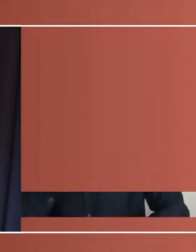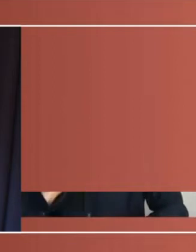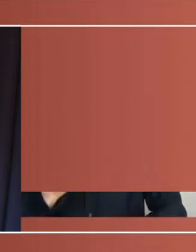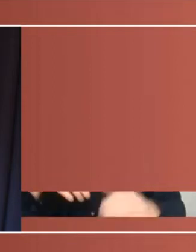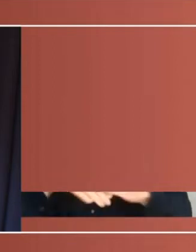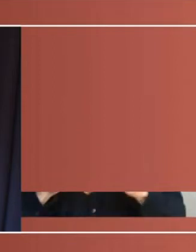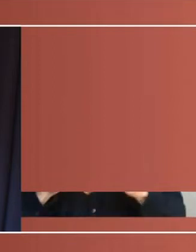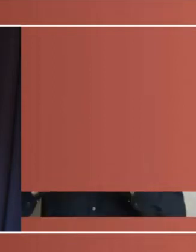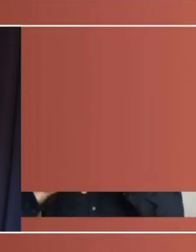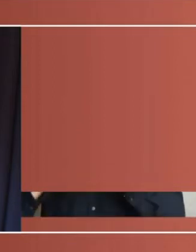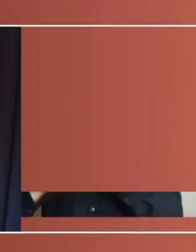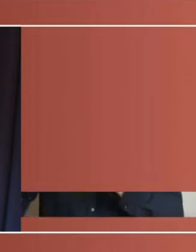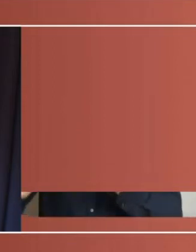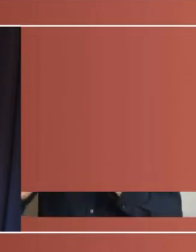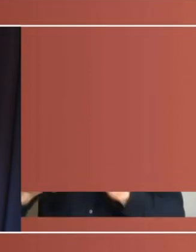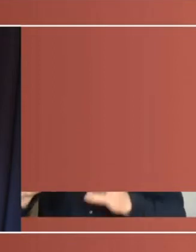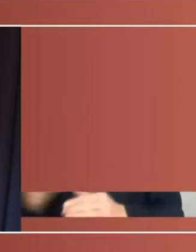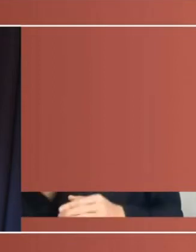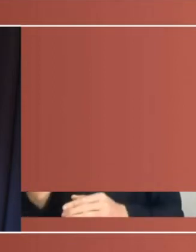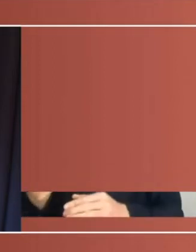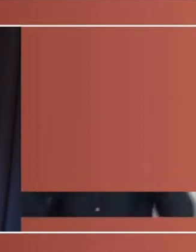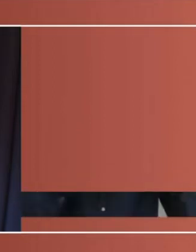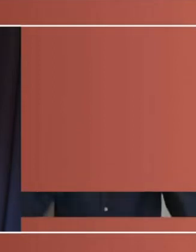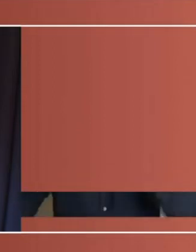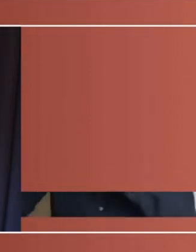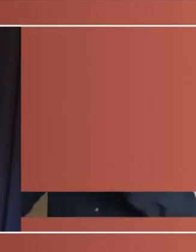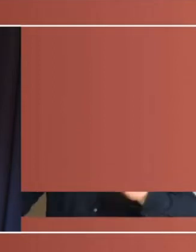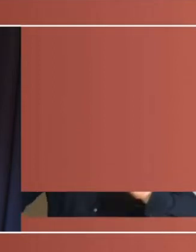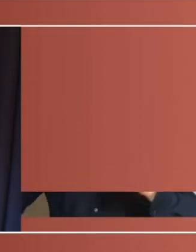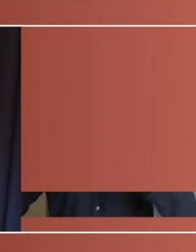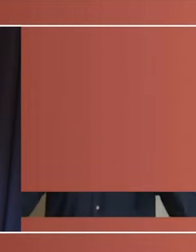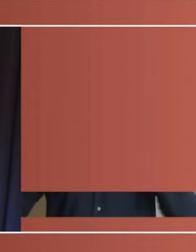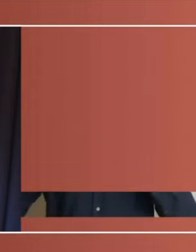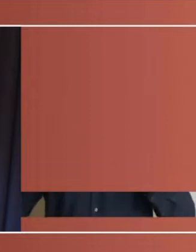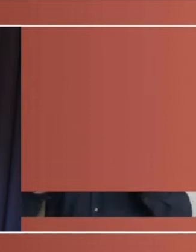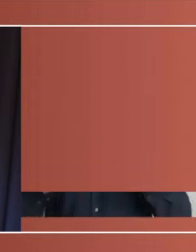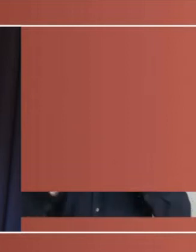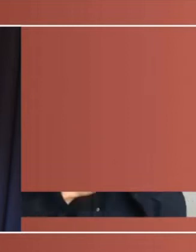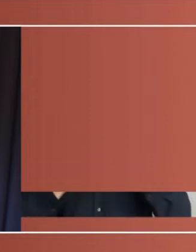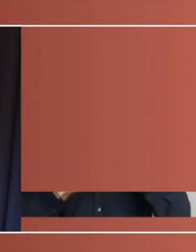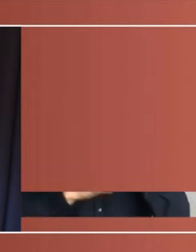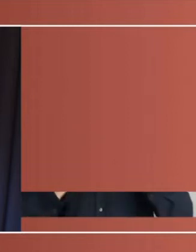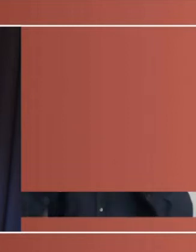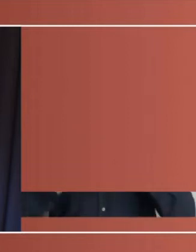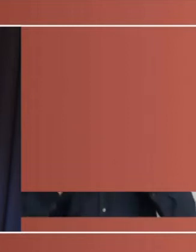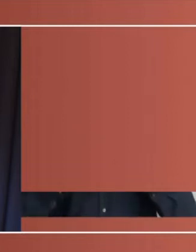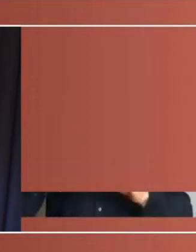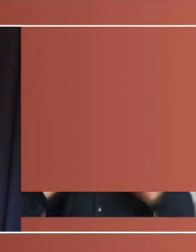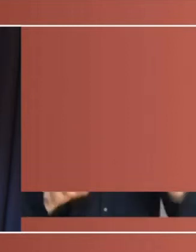Senate, as Senator Barnaby Joyce showed when he crossed the floor 28 times as Senator. It seems a lot,